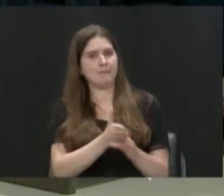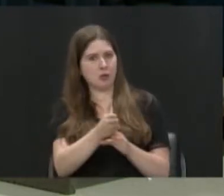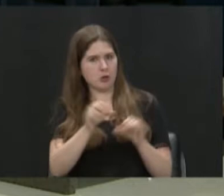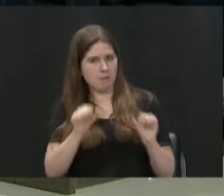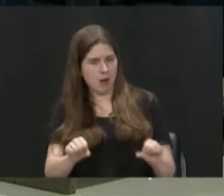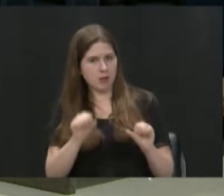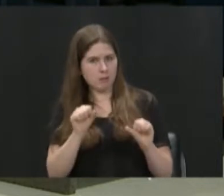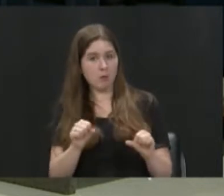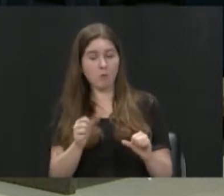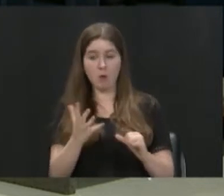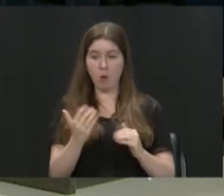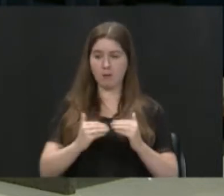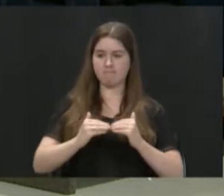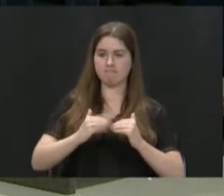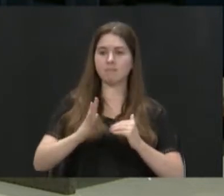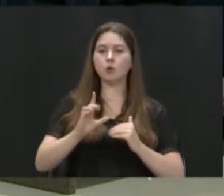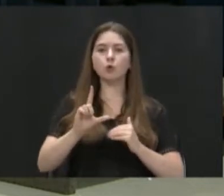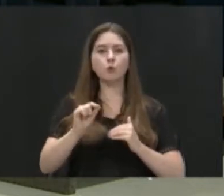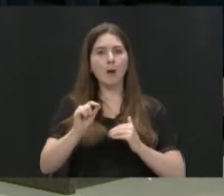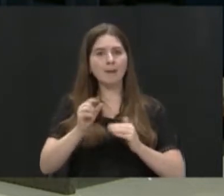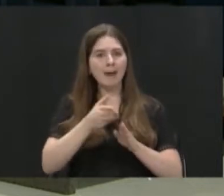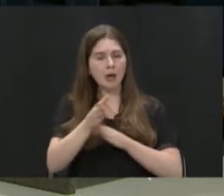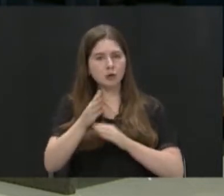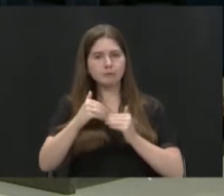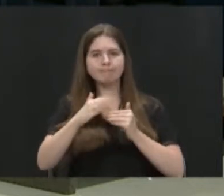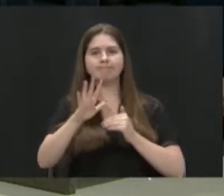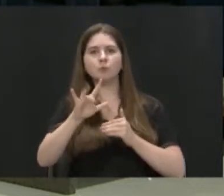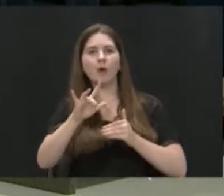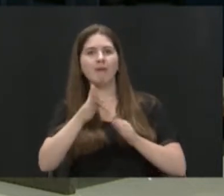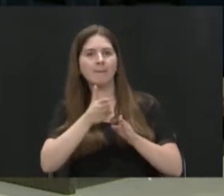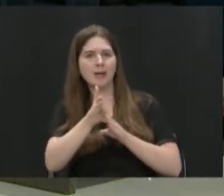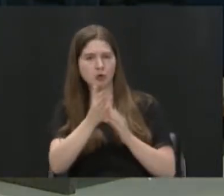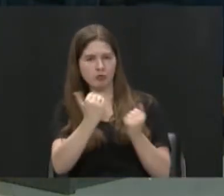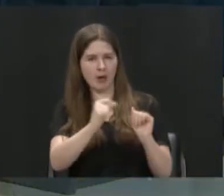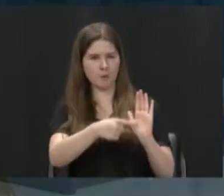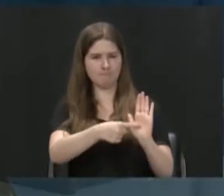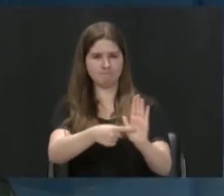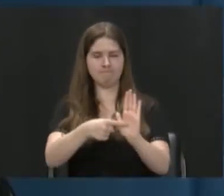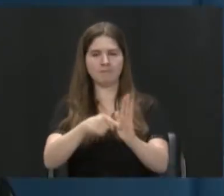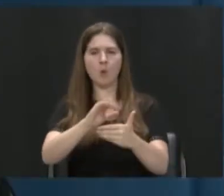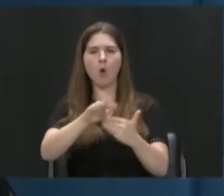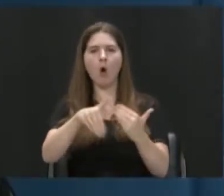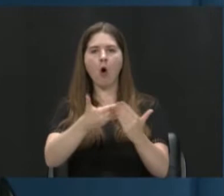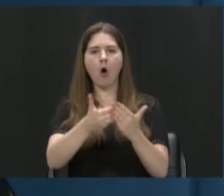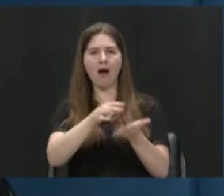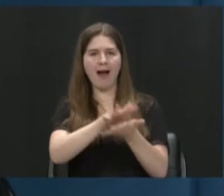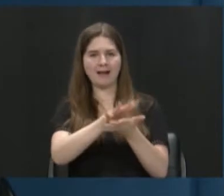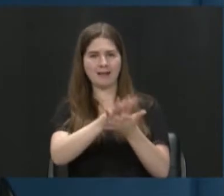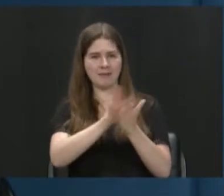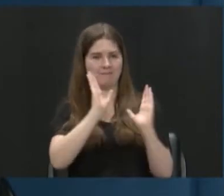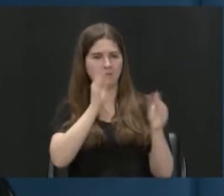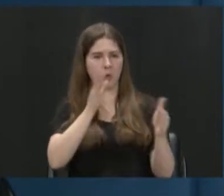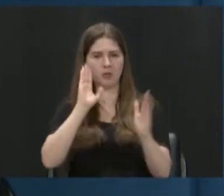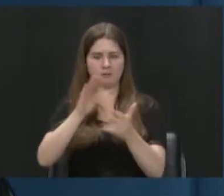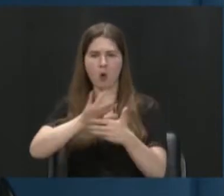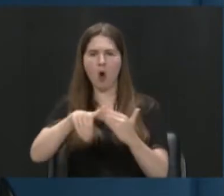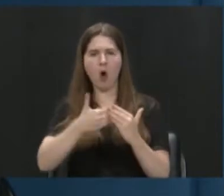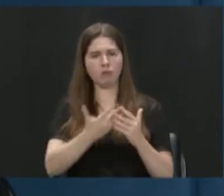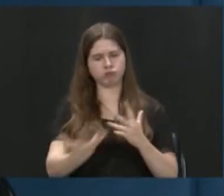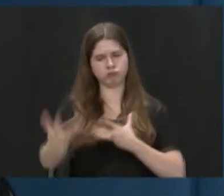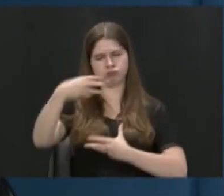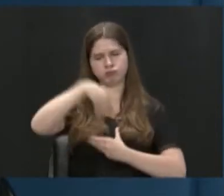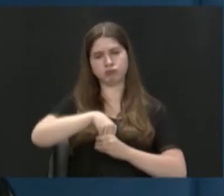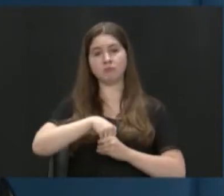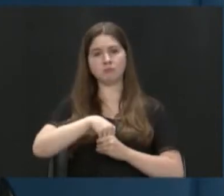say we have over 20 majors, 25 majors. We try to represent every academic discipline. The goal is to say what can we,